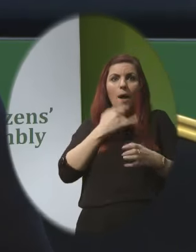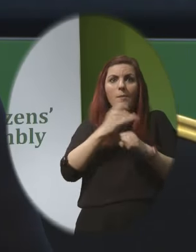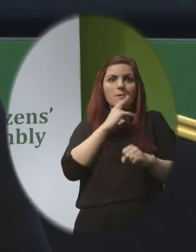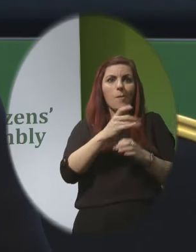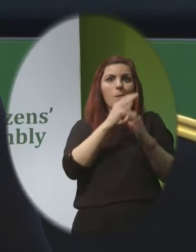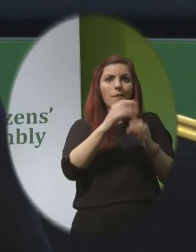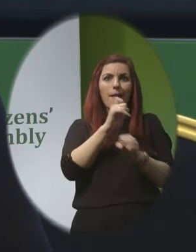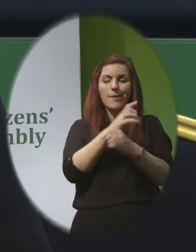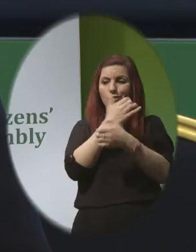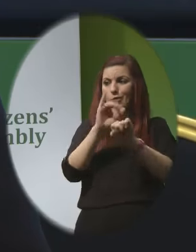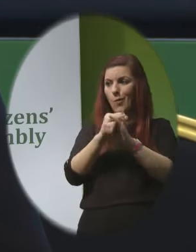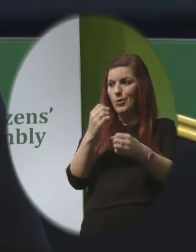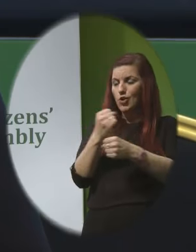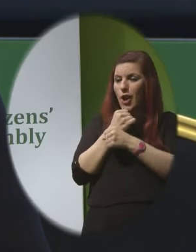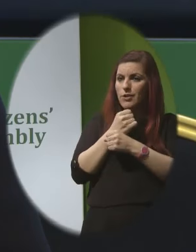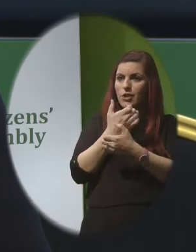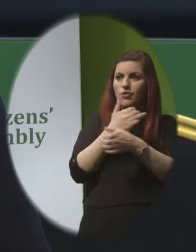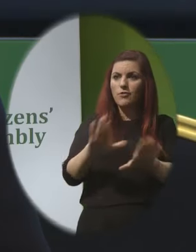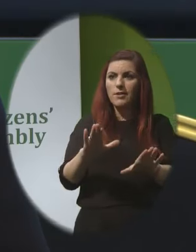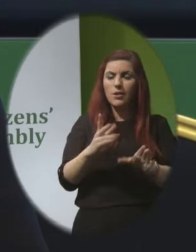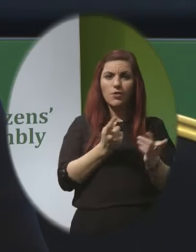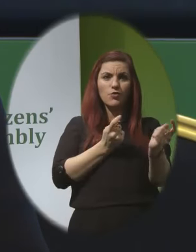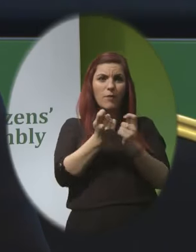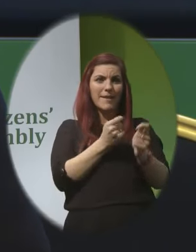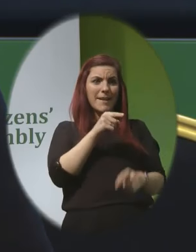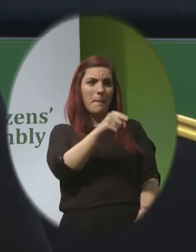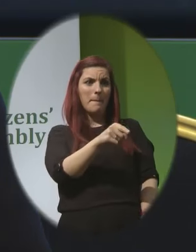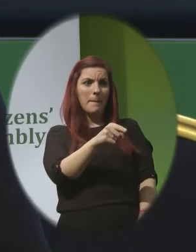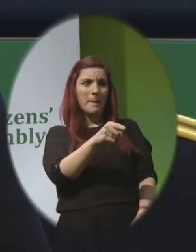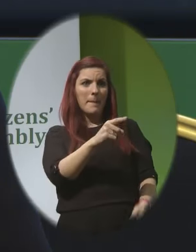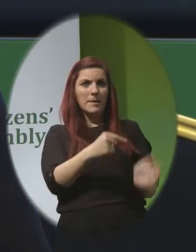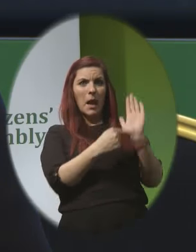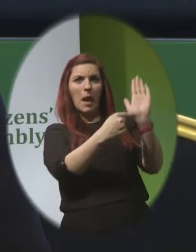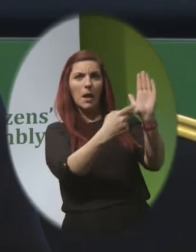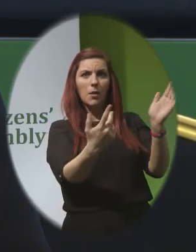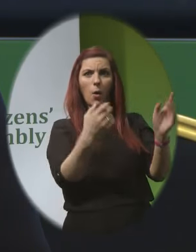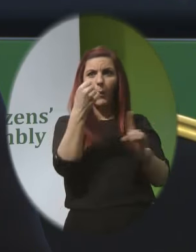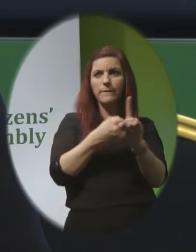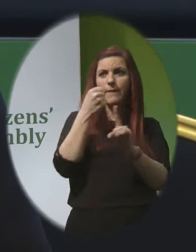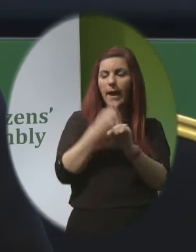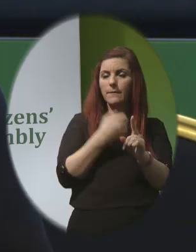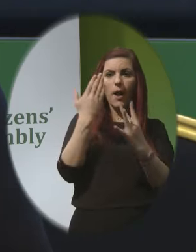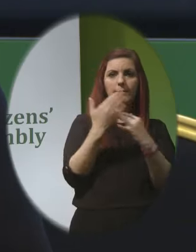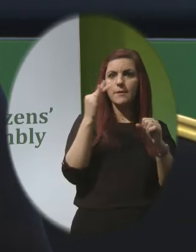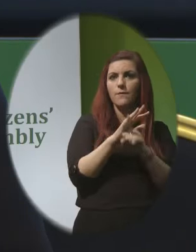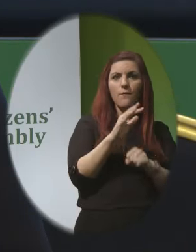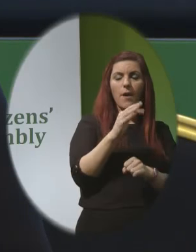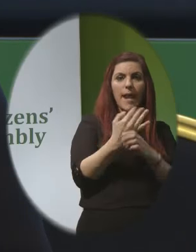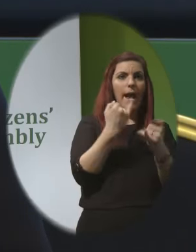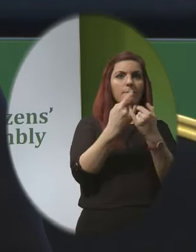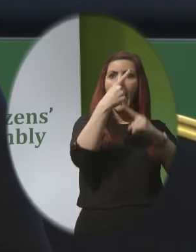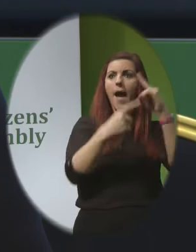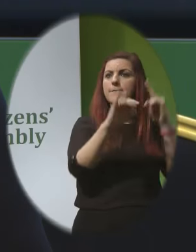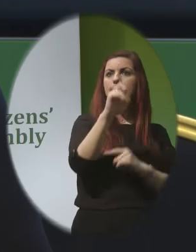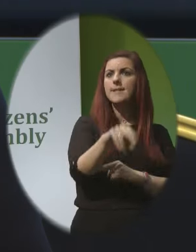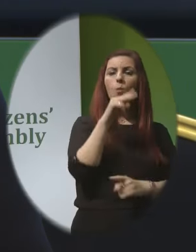country that cherishes the children Shea is treated like a second-class citizen We fight for access to adequate healthcare We battle every day